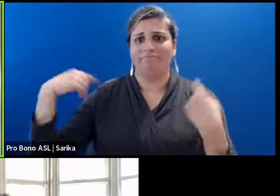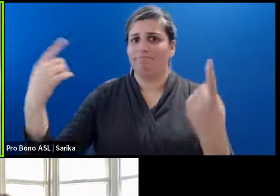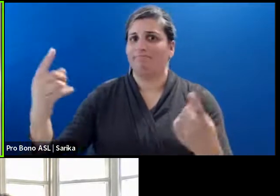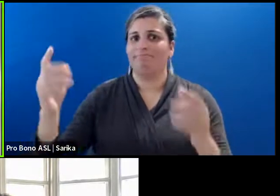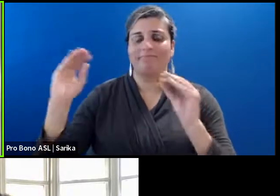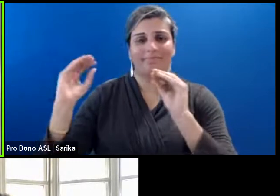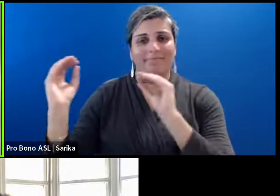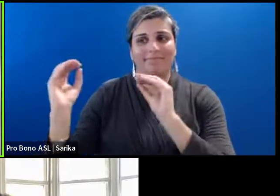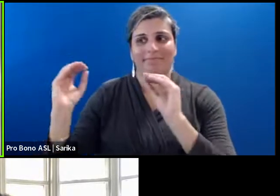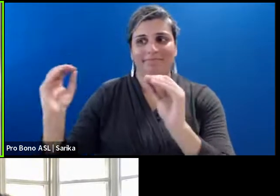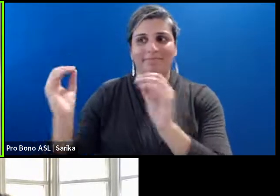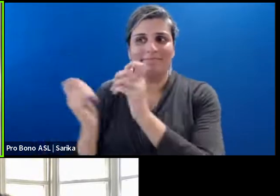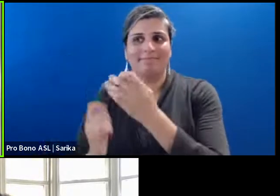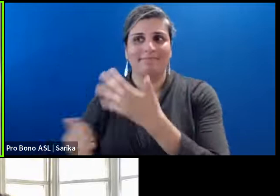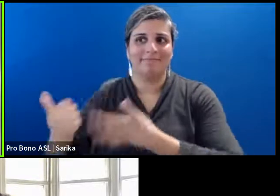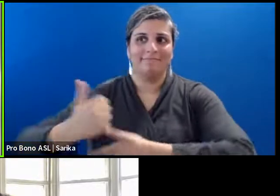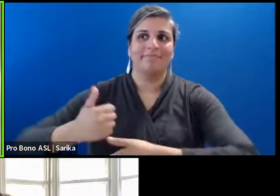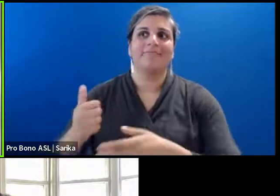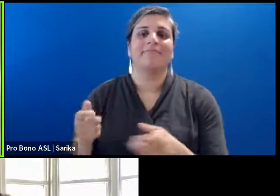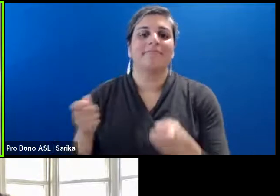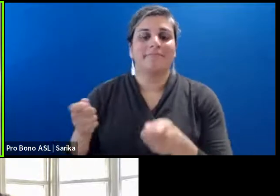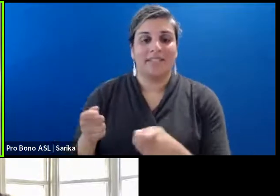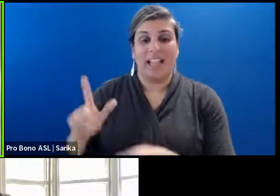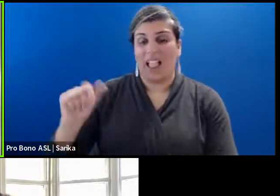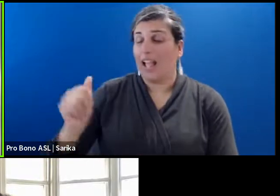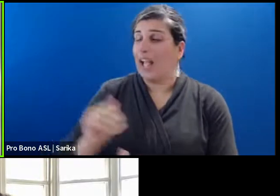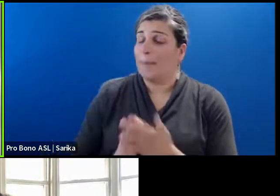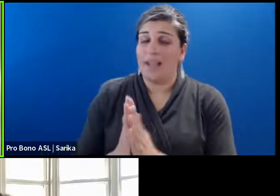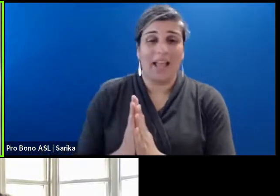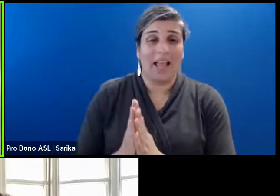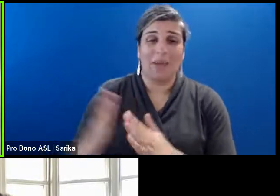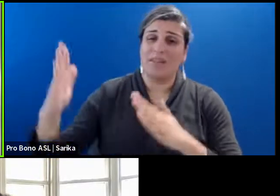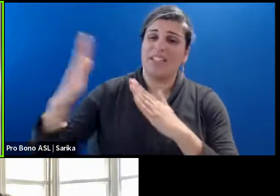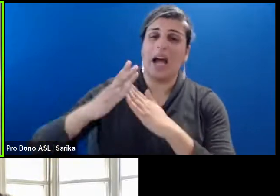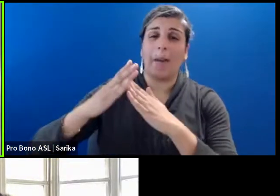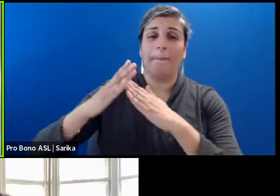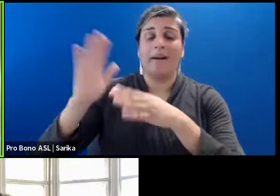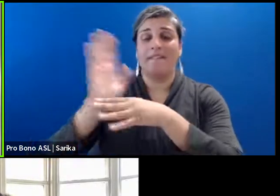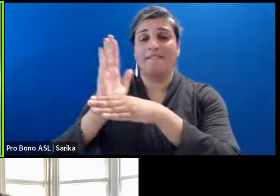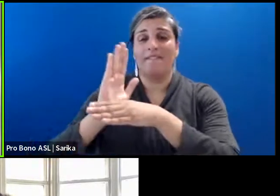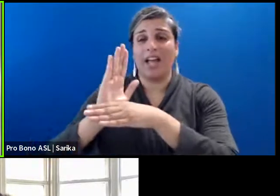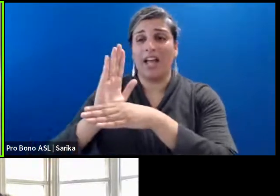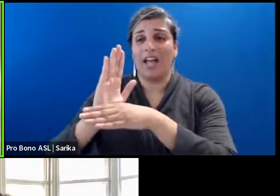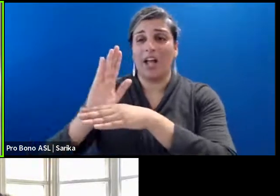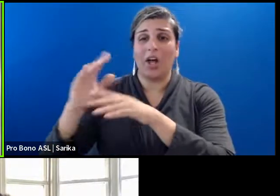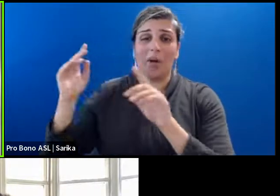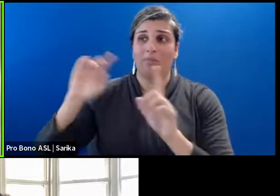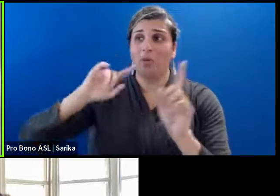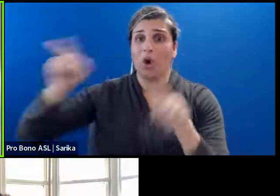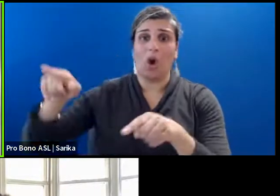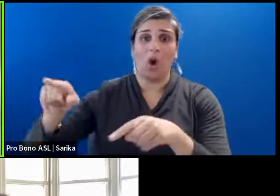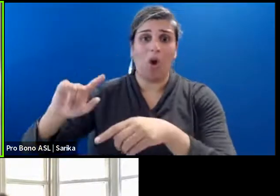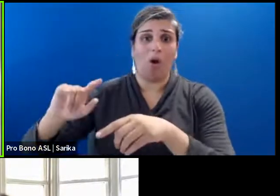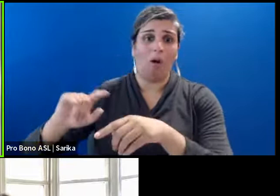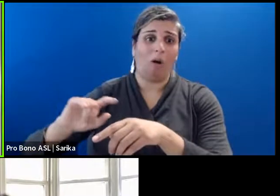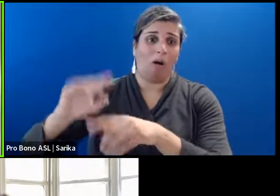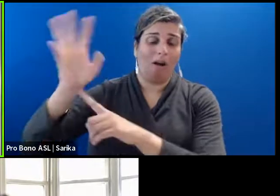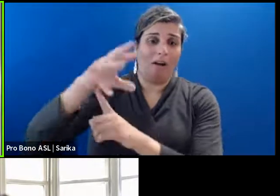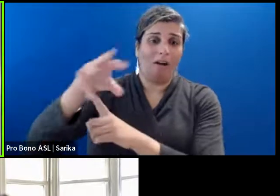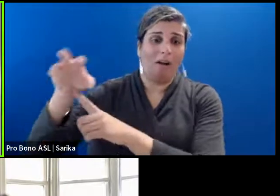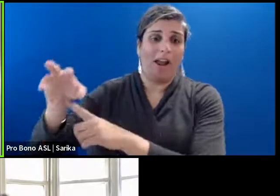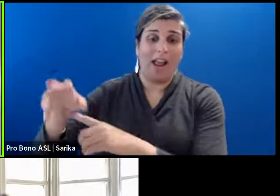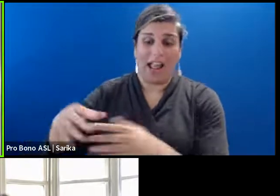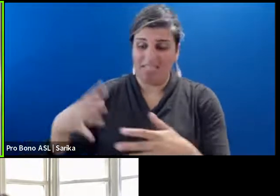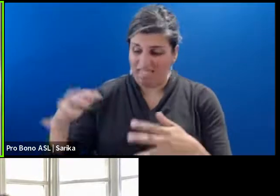Louisiana quickly became one of the top film production destinations. And due to the trailblazing incentive program,